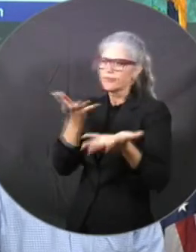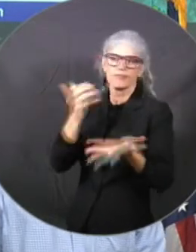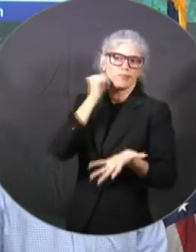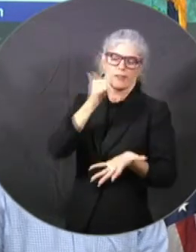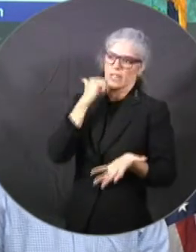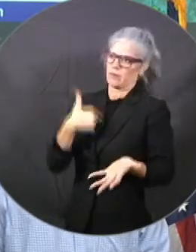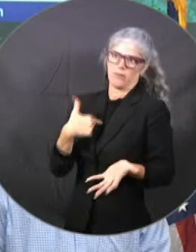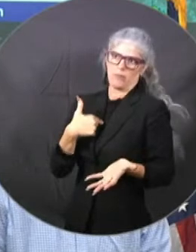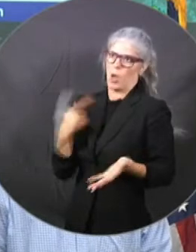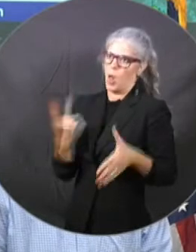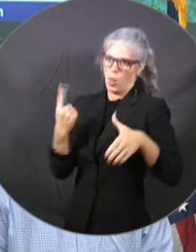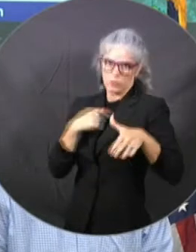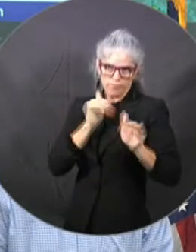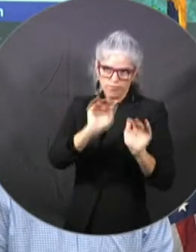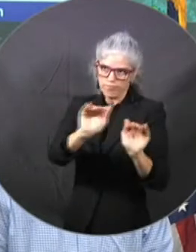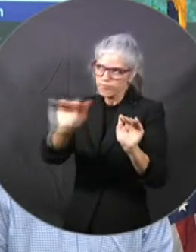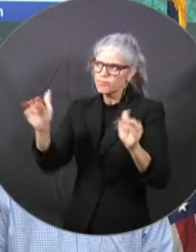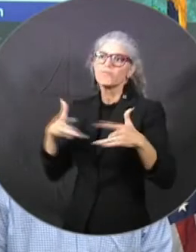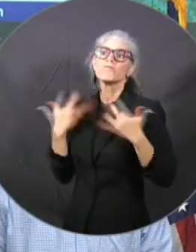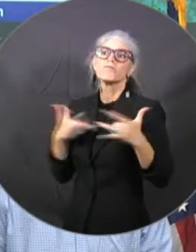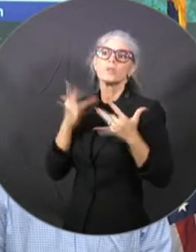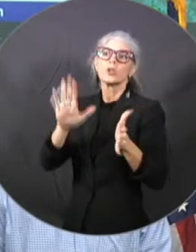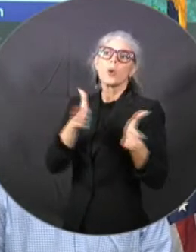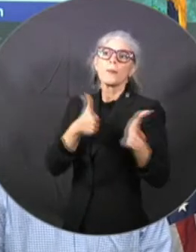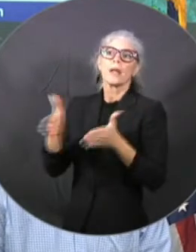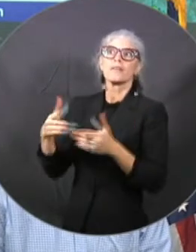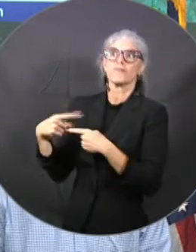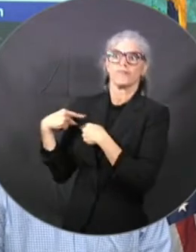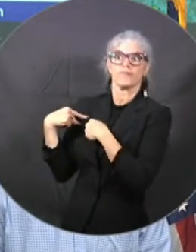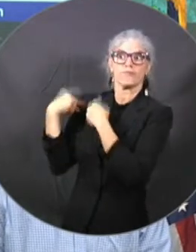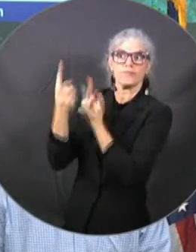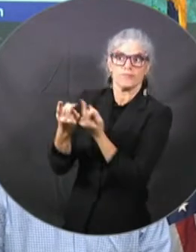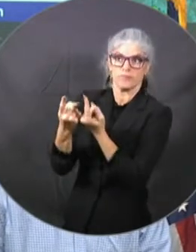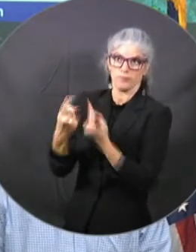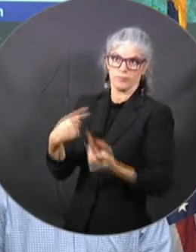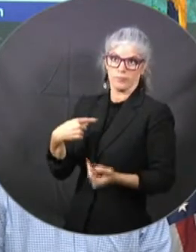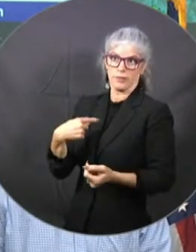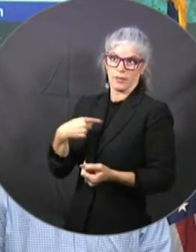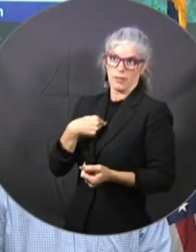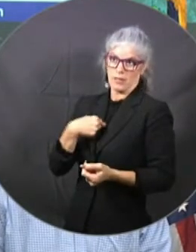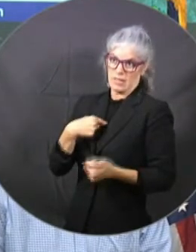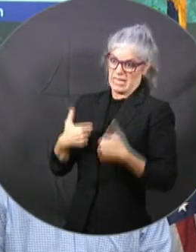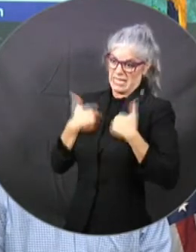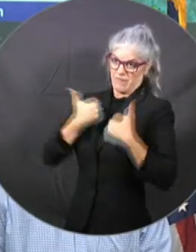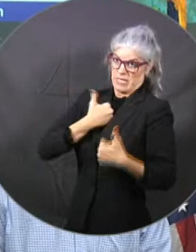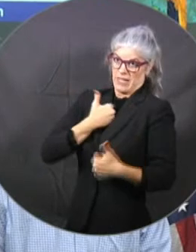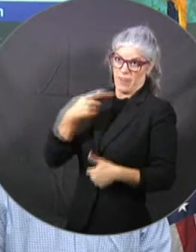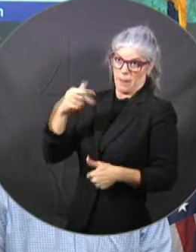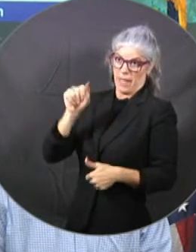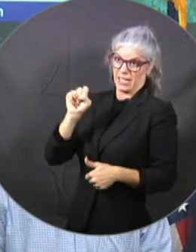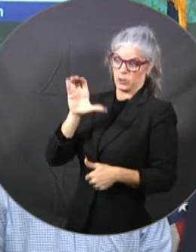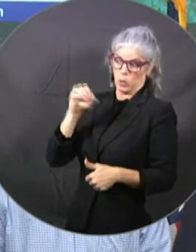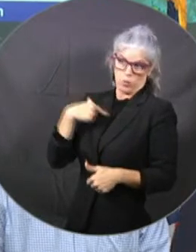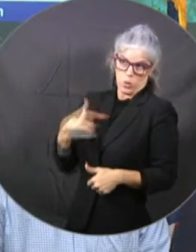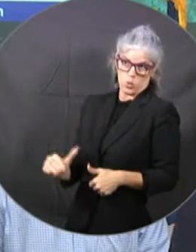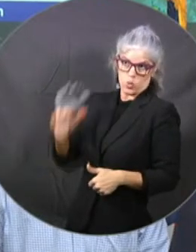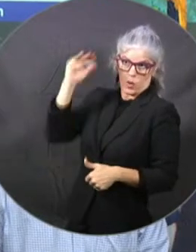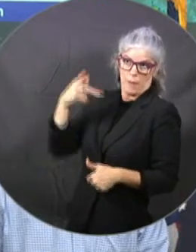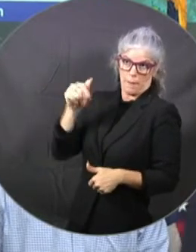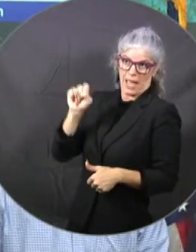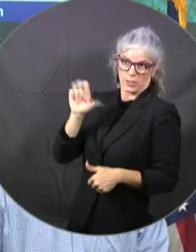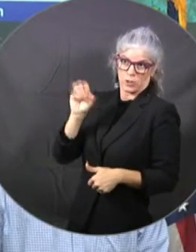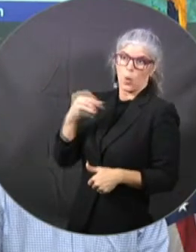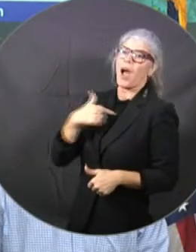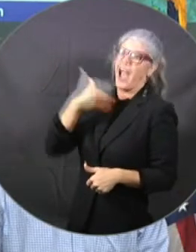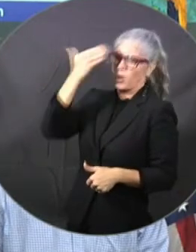area. I, my history, I'm from Pasco County. I was there before I came here. So I know all of those directors on a